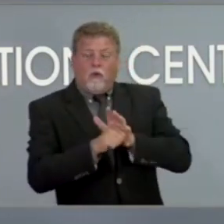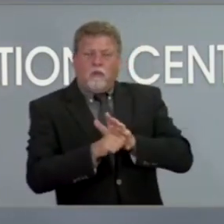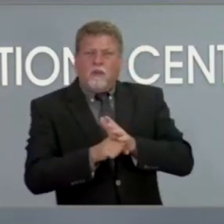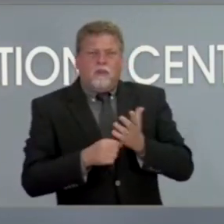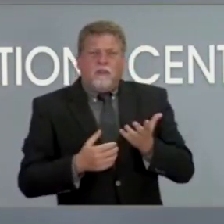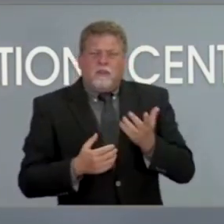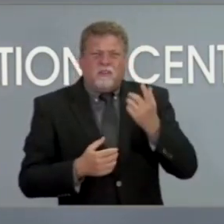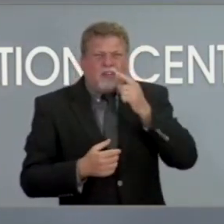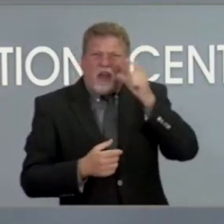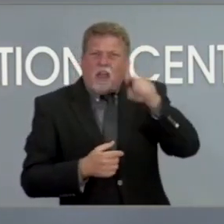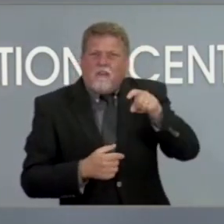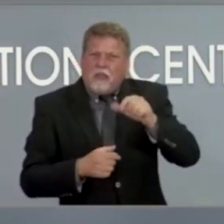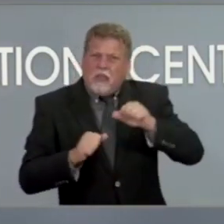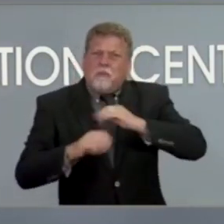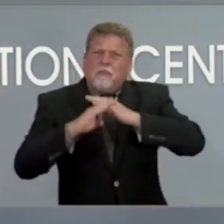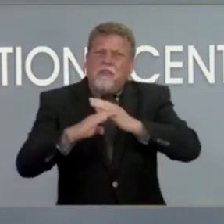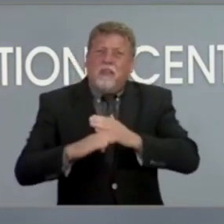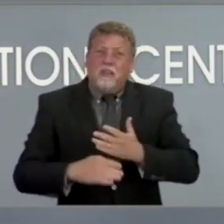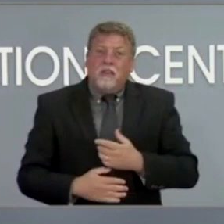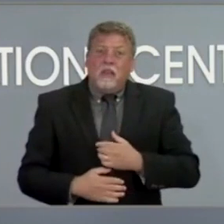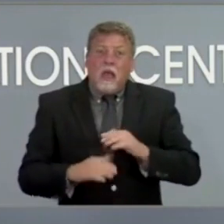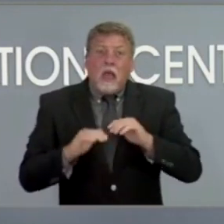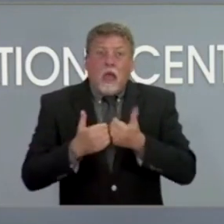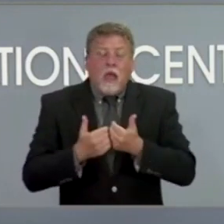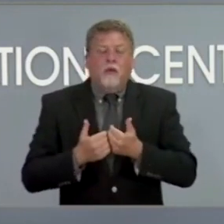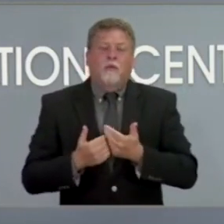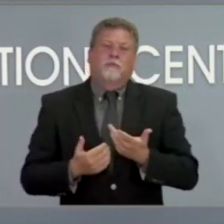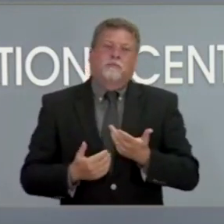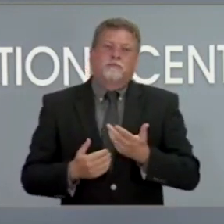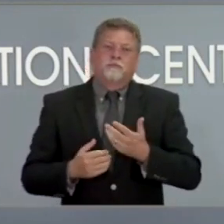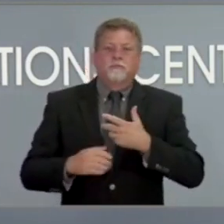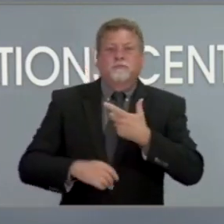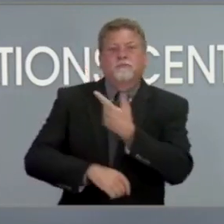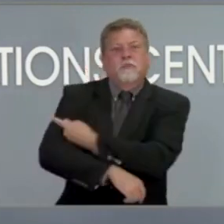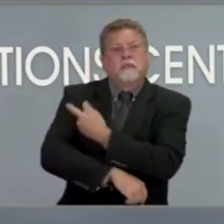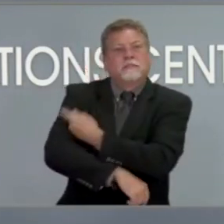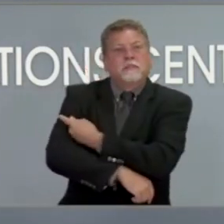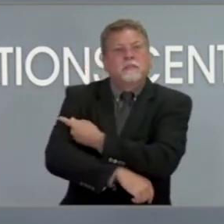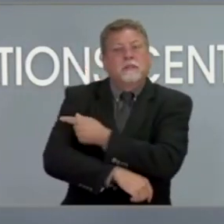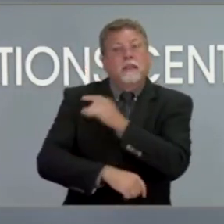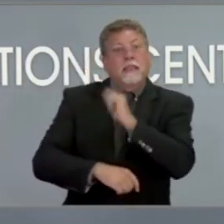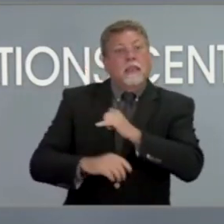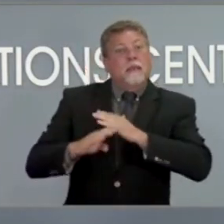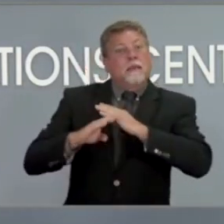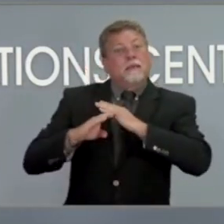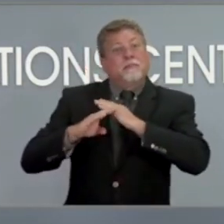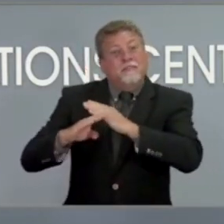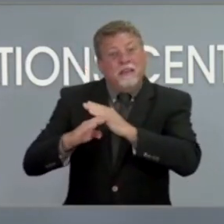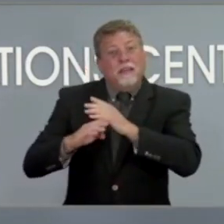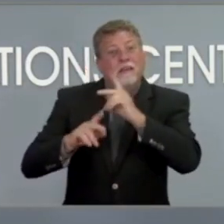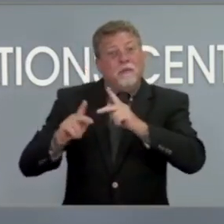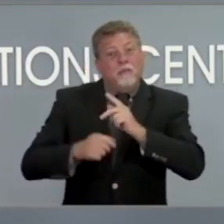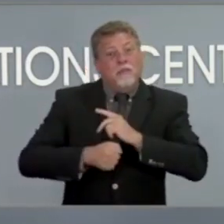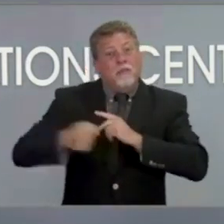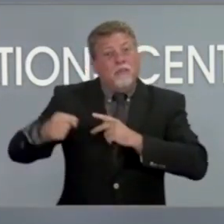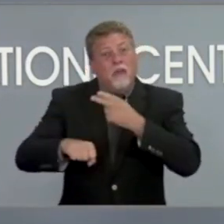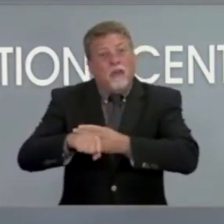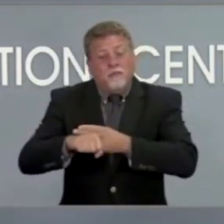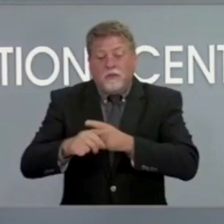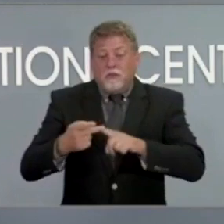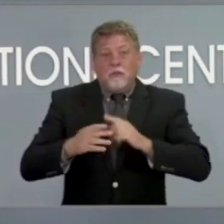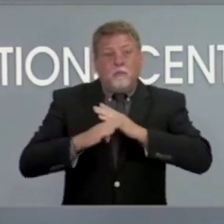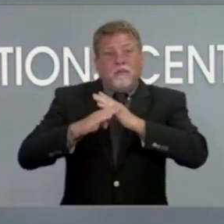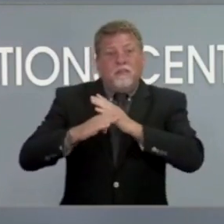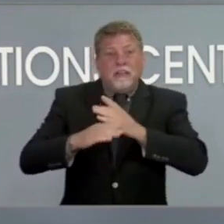-19 vaccines are continuing to do their job by stopping most of the severe illness and death among those who've had their shots.